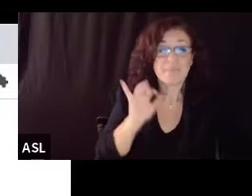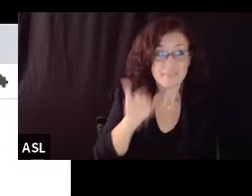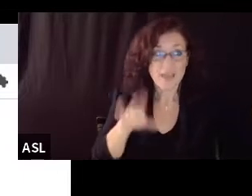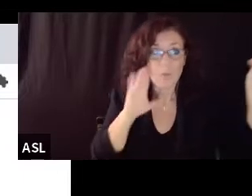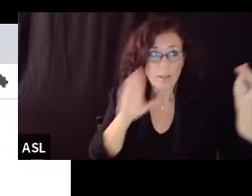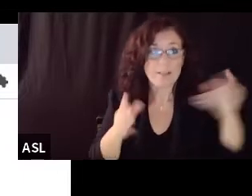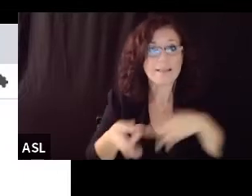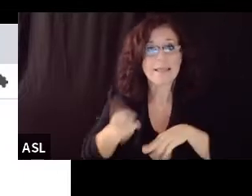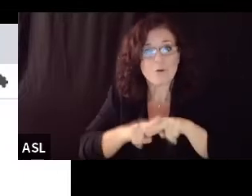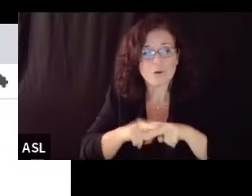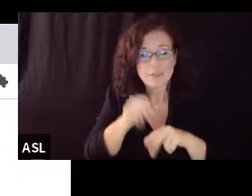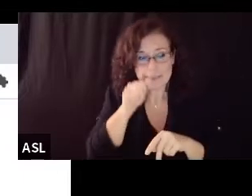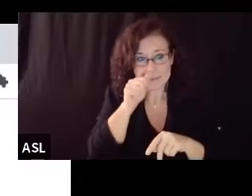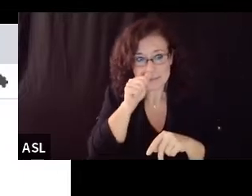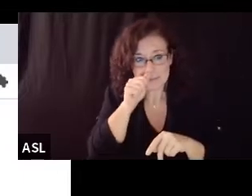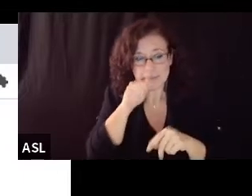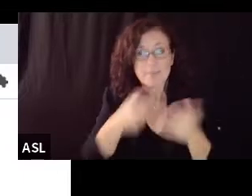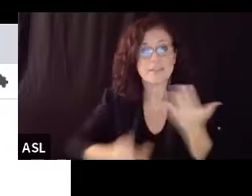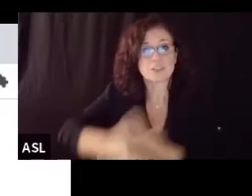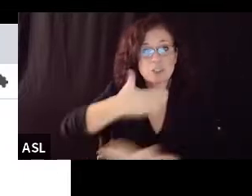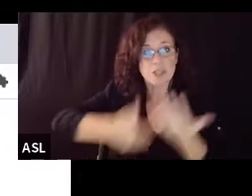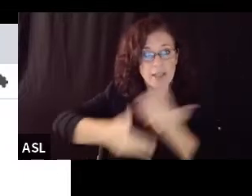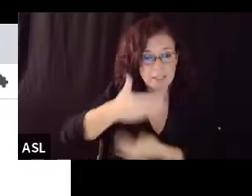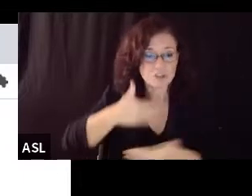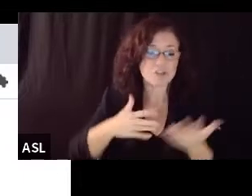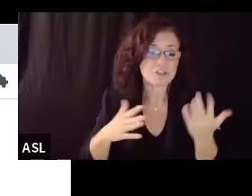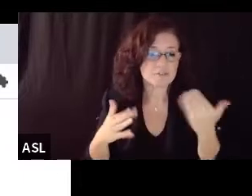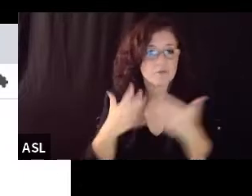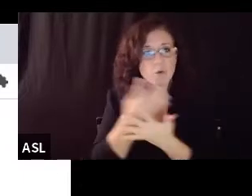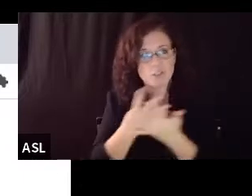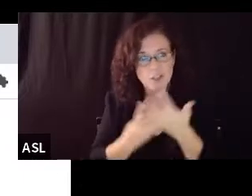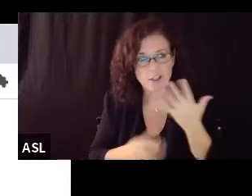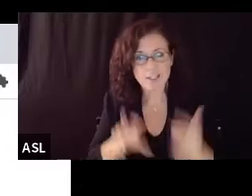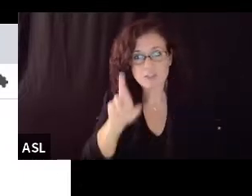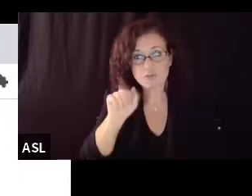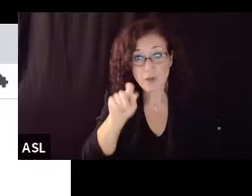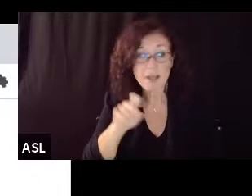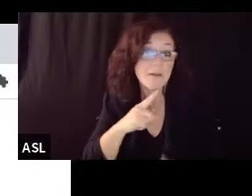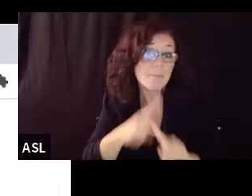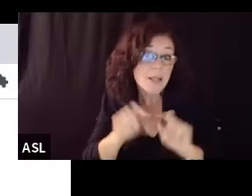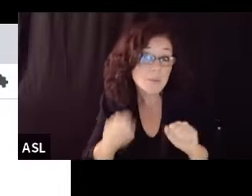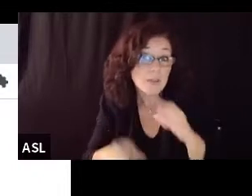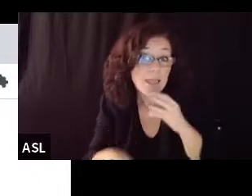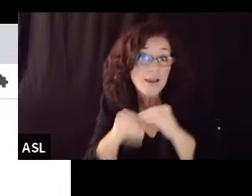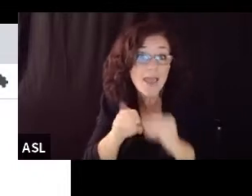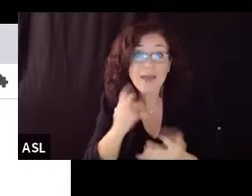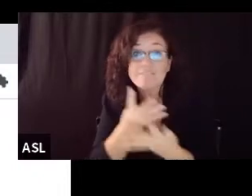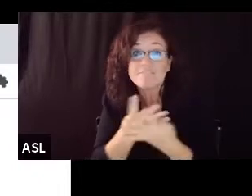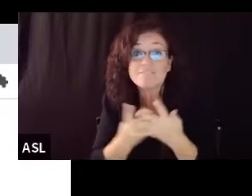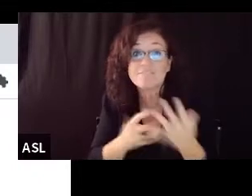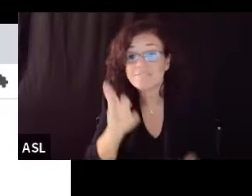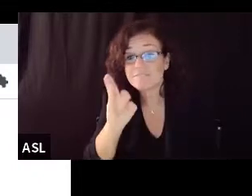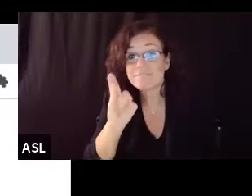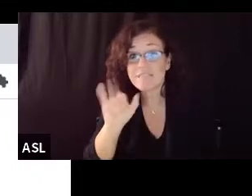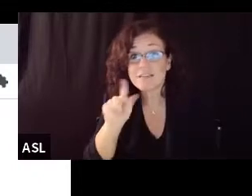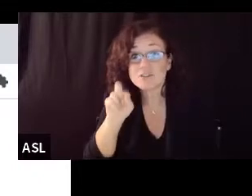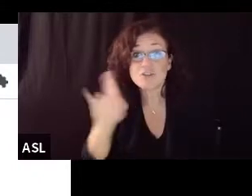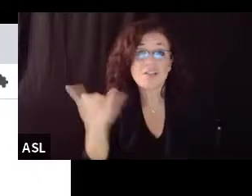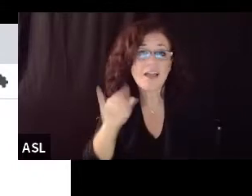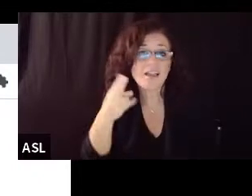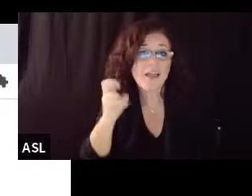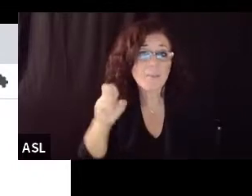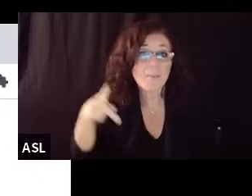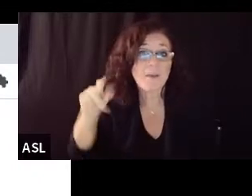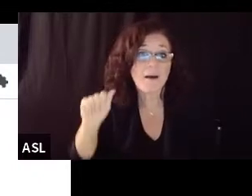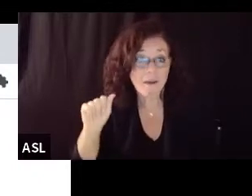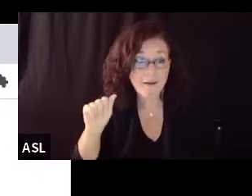you might supplement with a portable air cleaner a hepa filter that will also help remove some of those droplets and particulates to really get